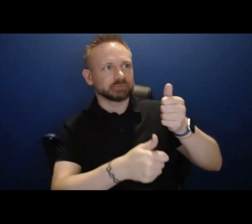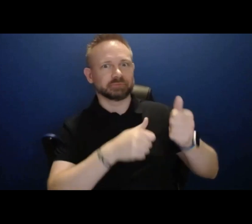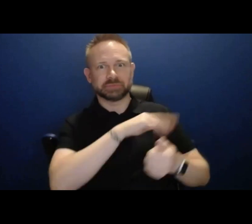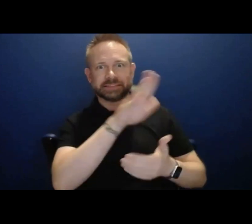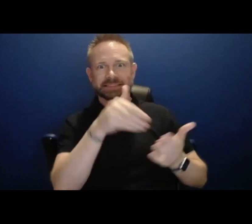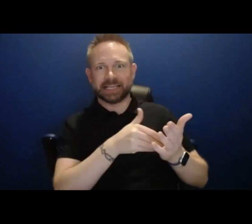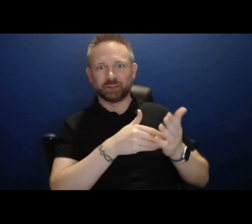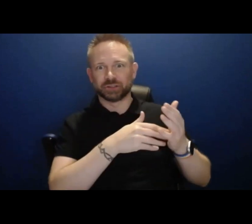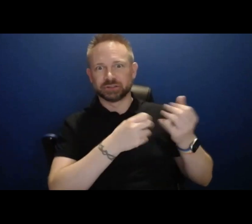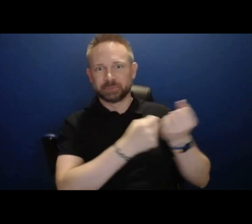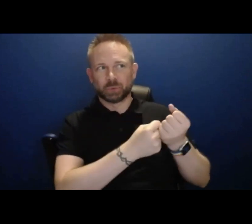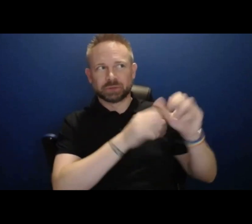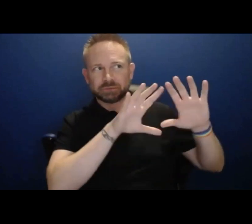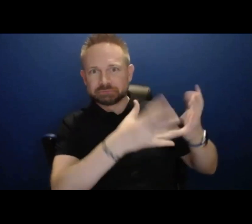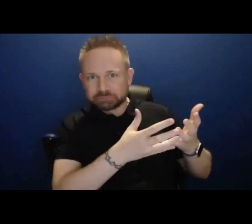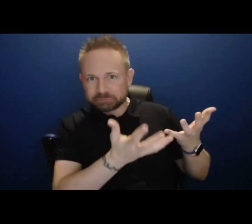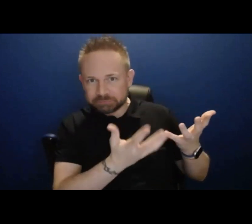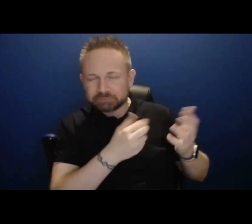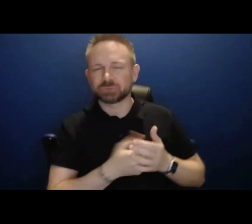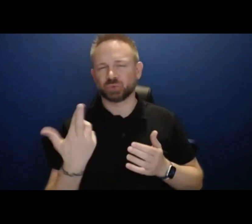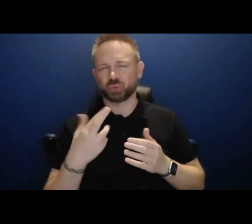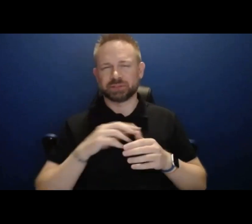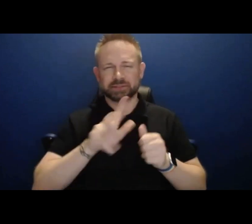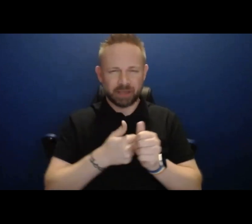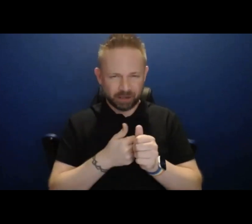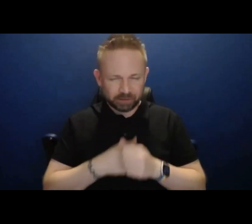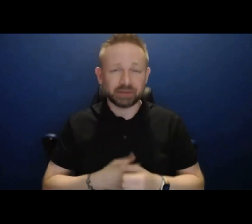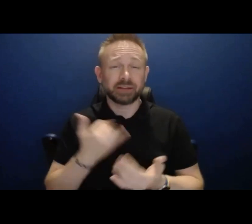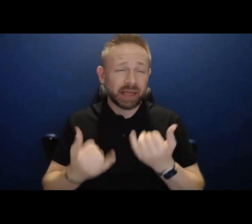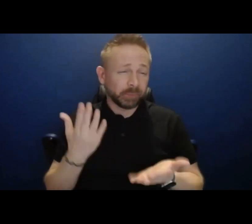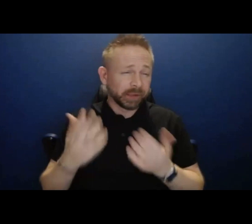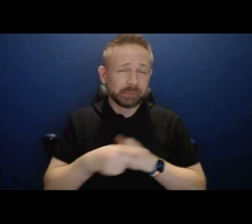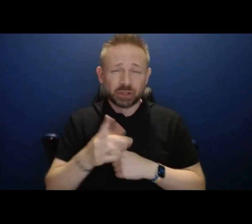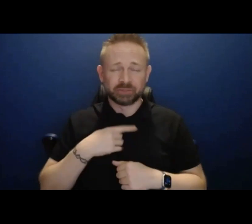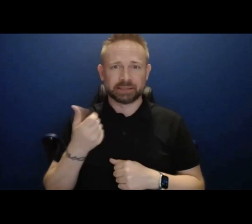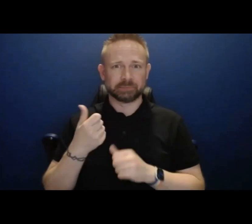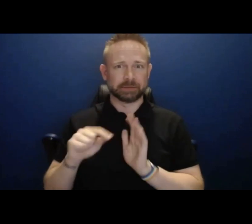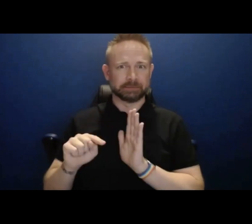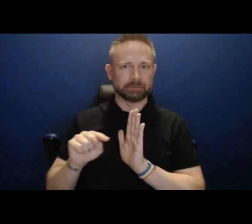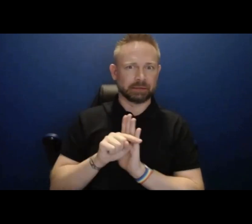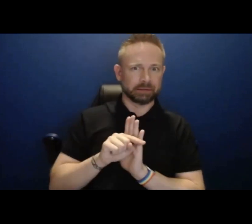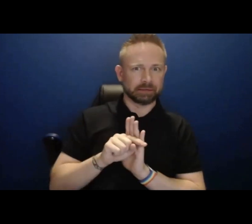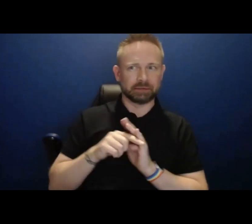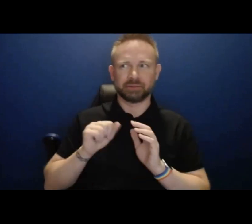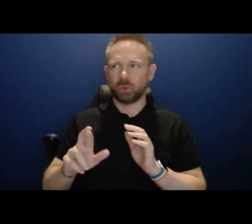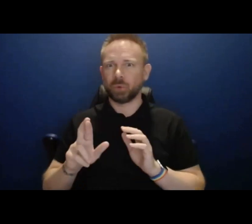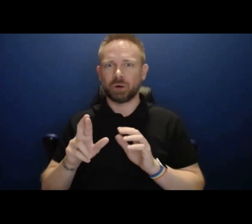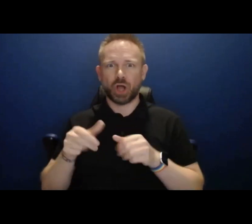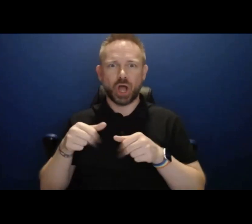this belief that it's, that it's a negative, that it might, that it might stunt opportunities.